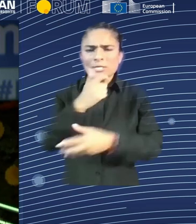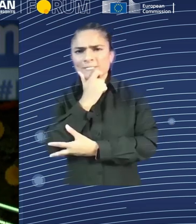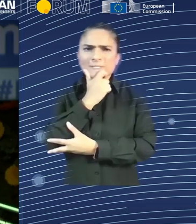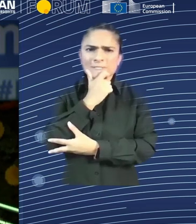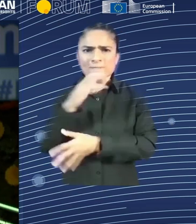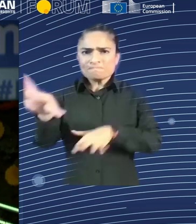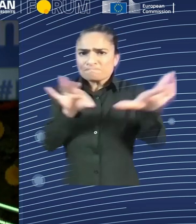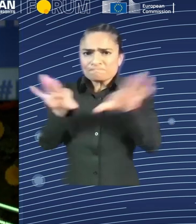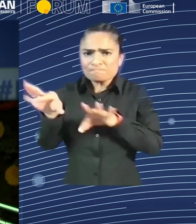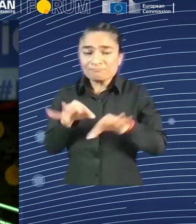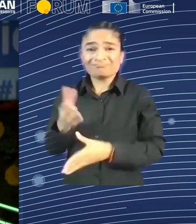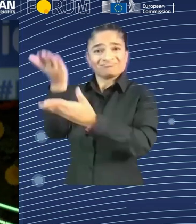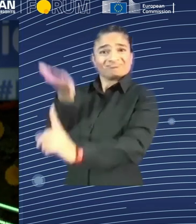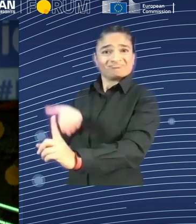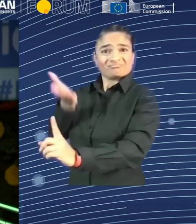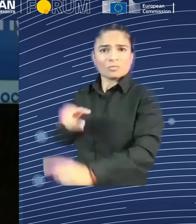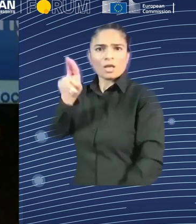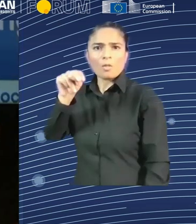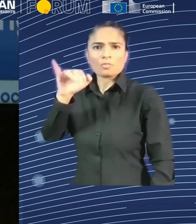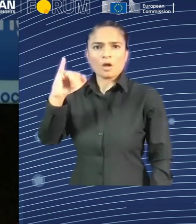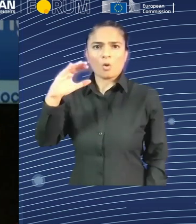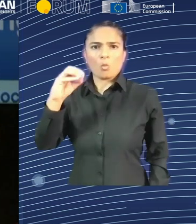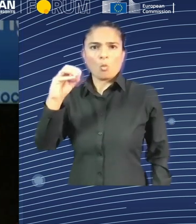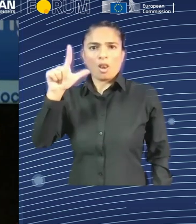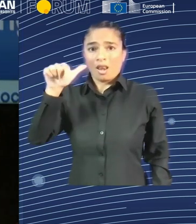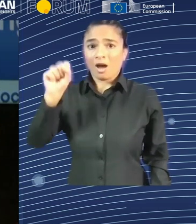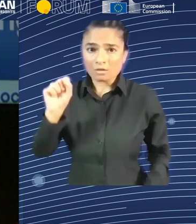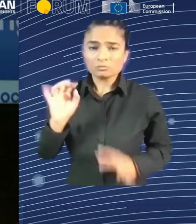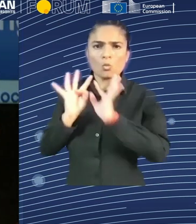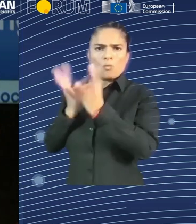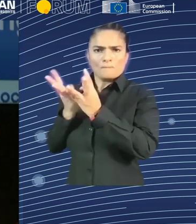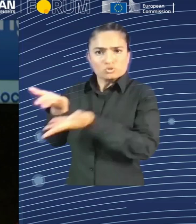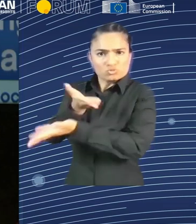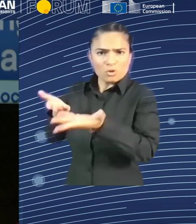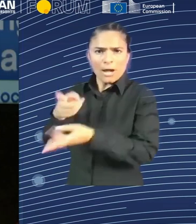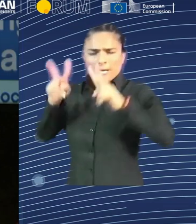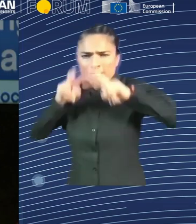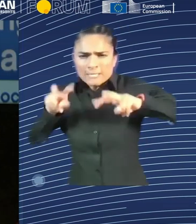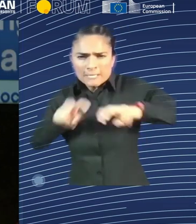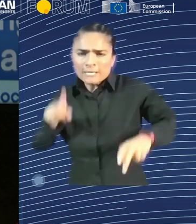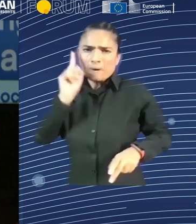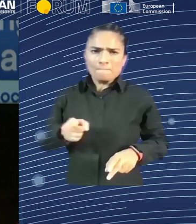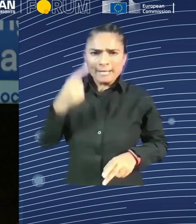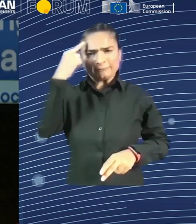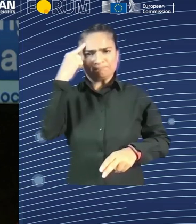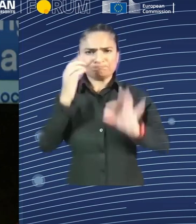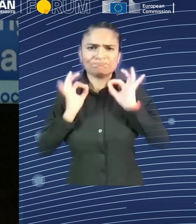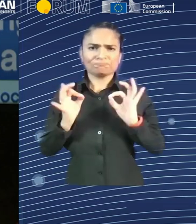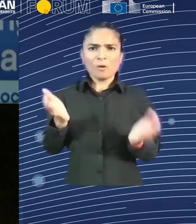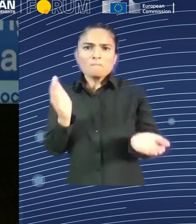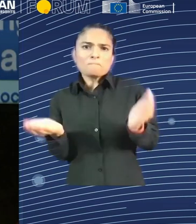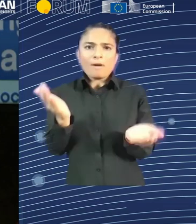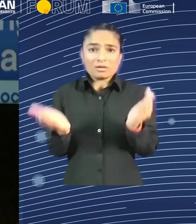about angel fighting a demon. And this is nothing good or bad about AI.